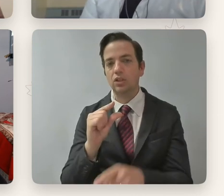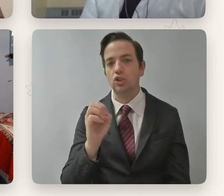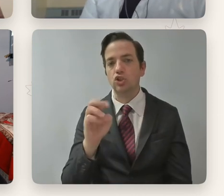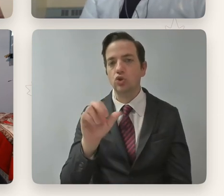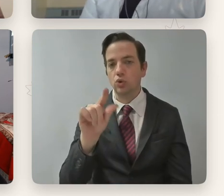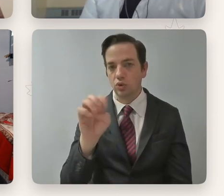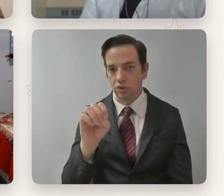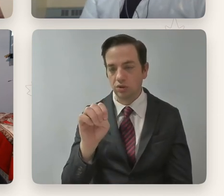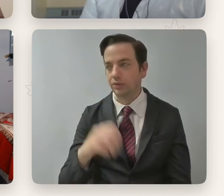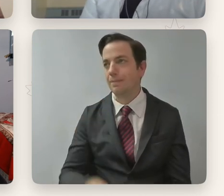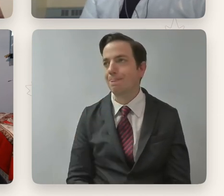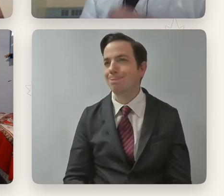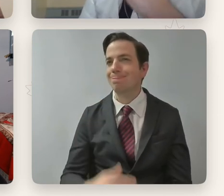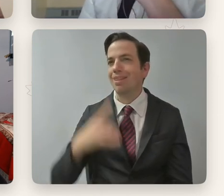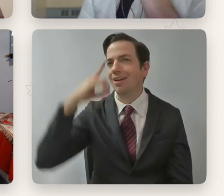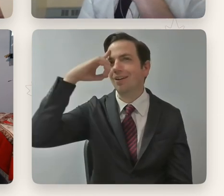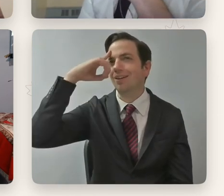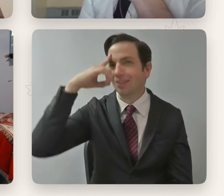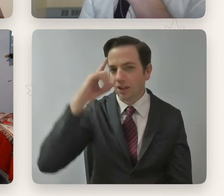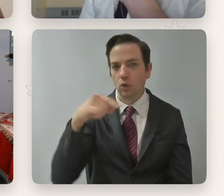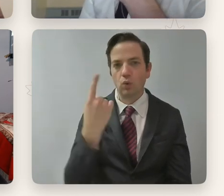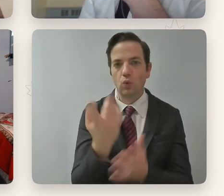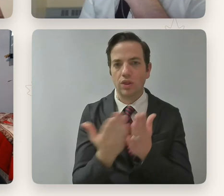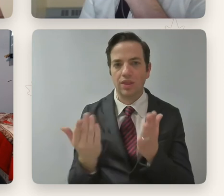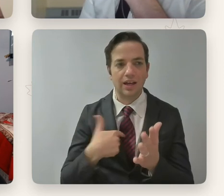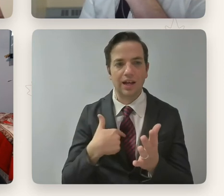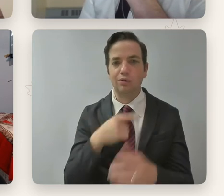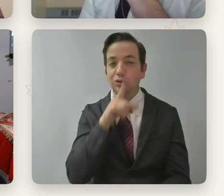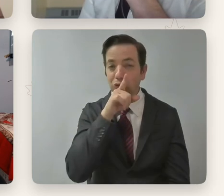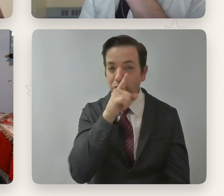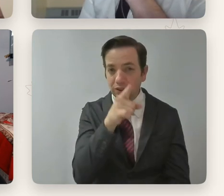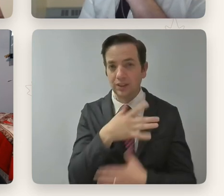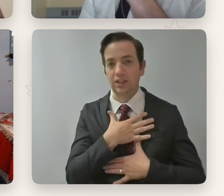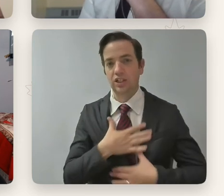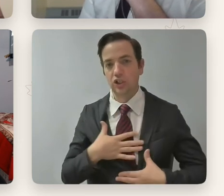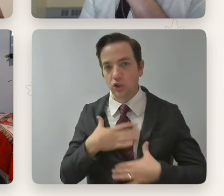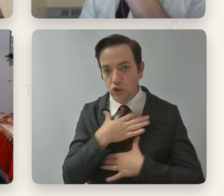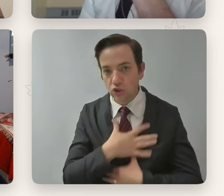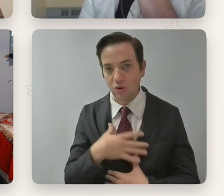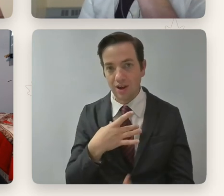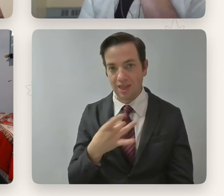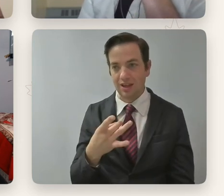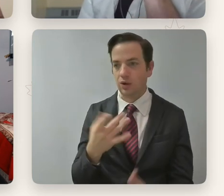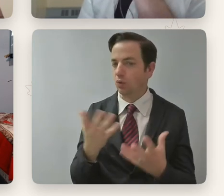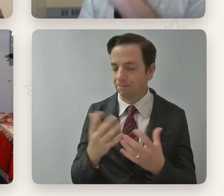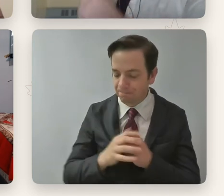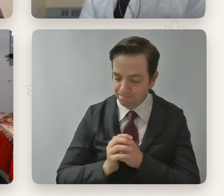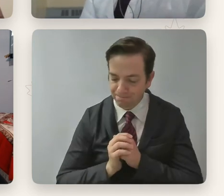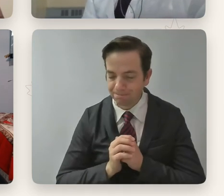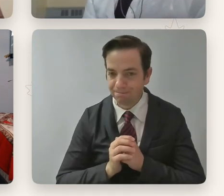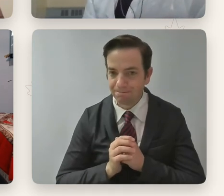like, um, the, the one thing I would really enjoy and would really like is to have